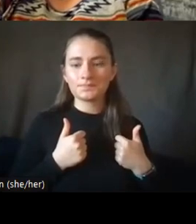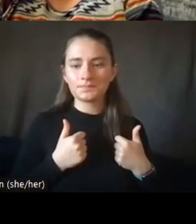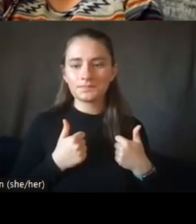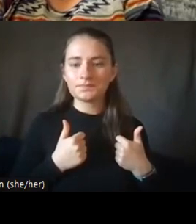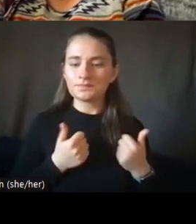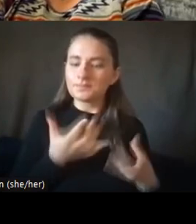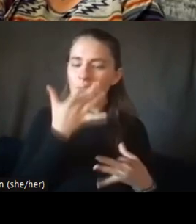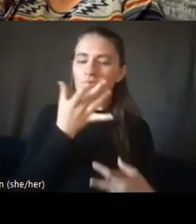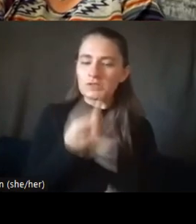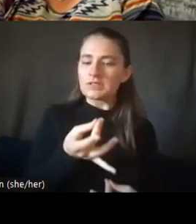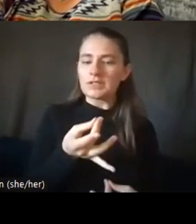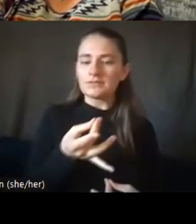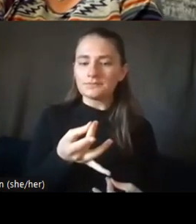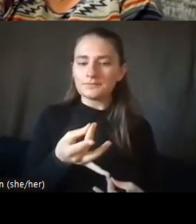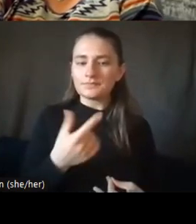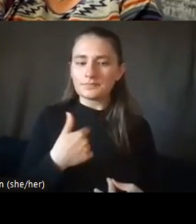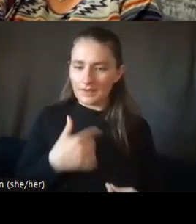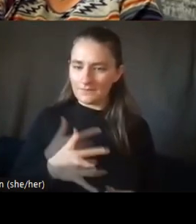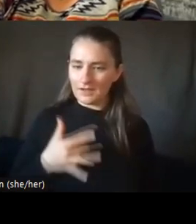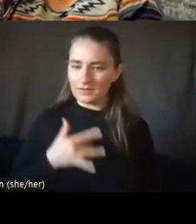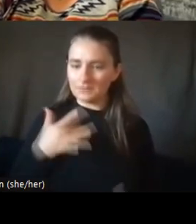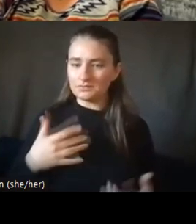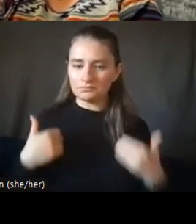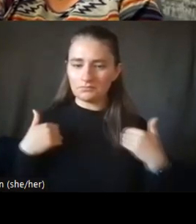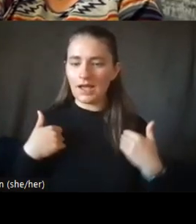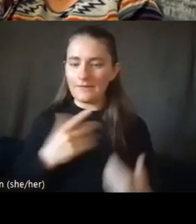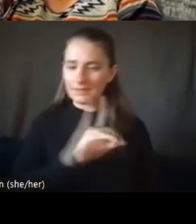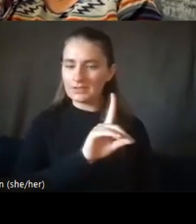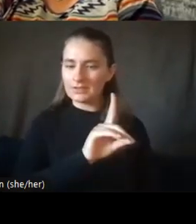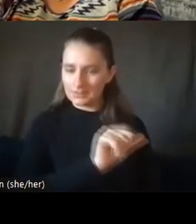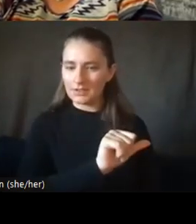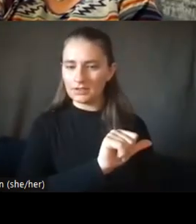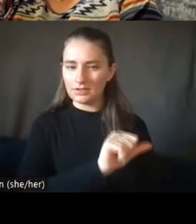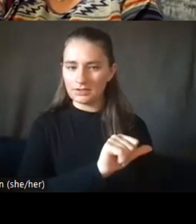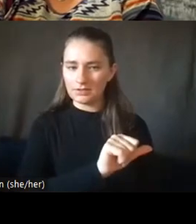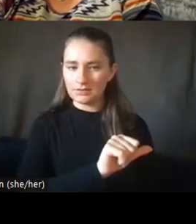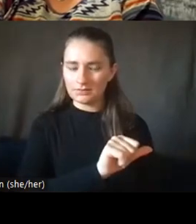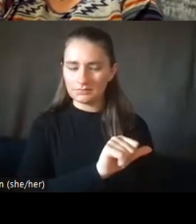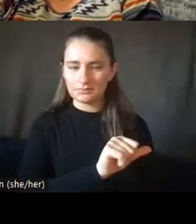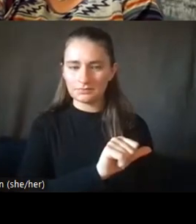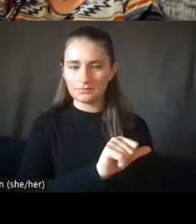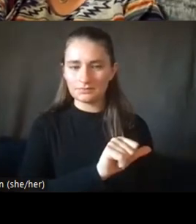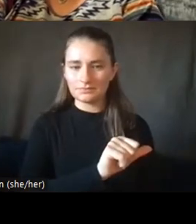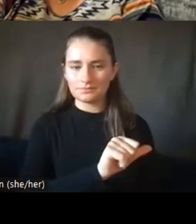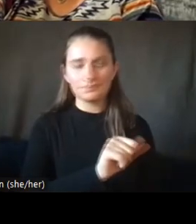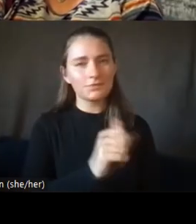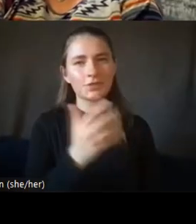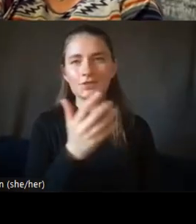like having a disability, um, is just such a huge, um,